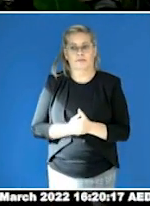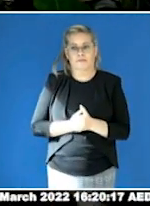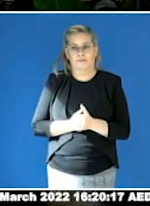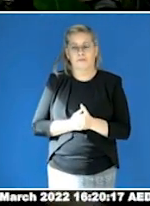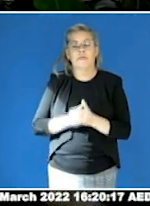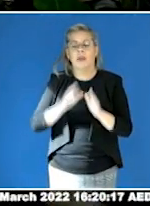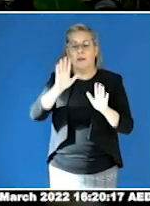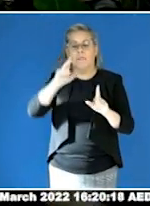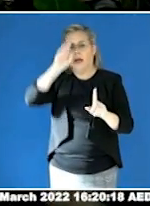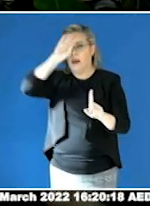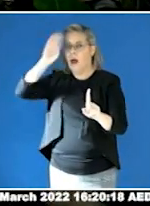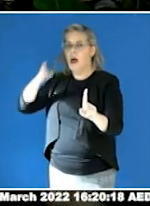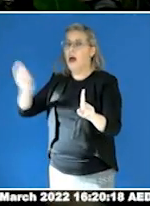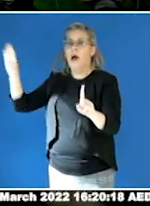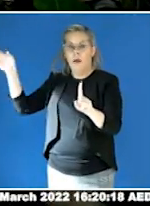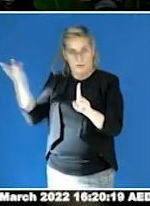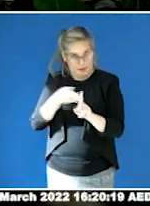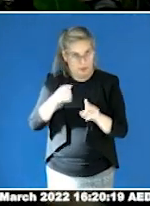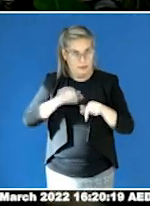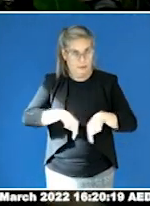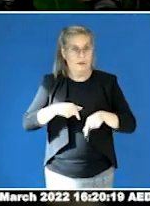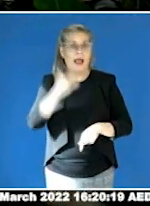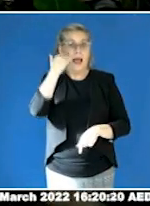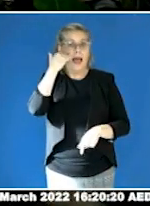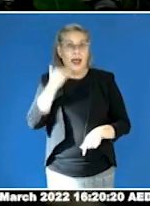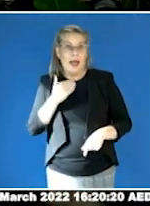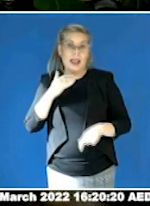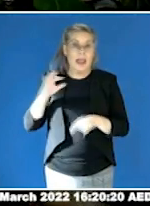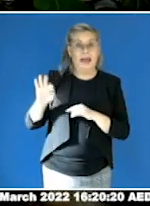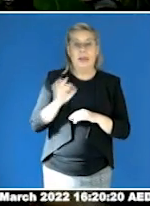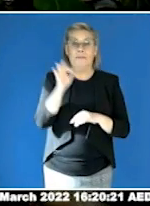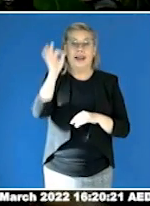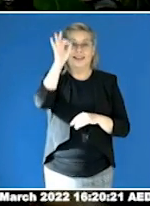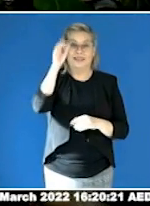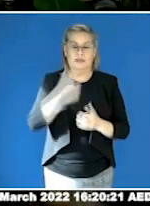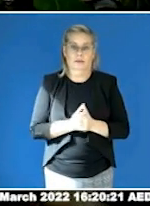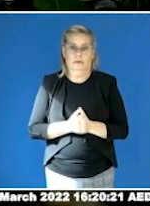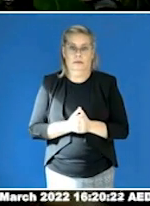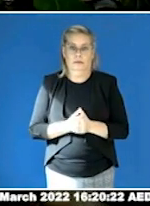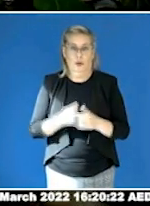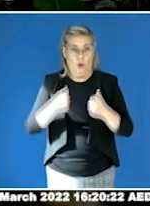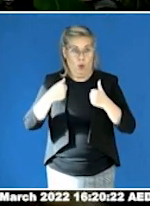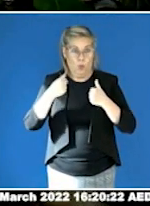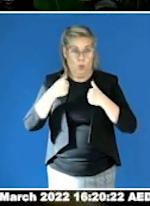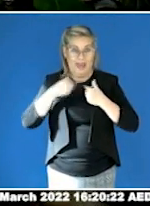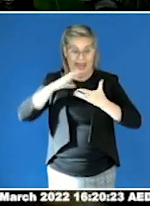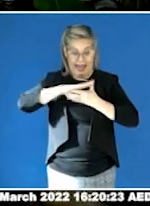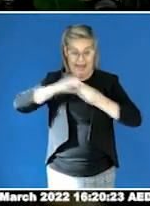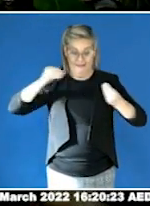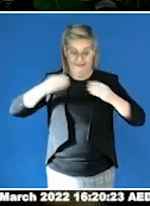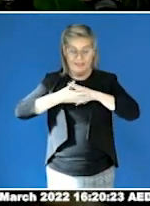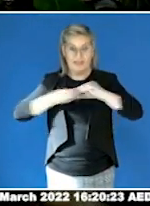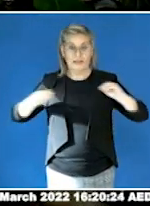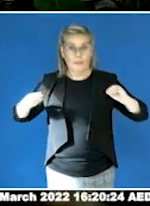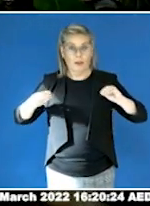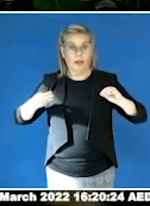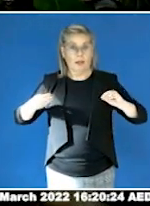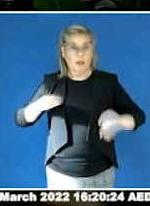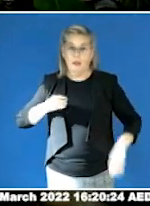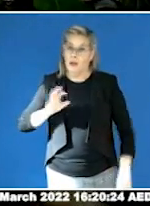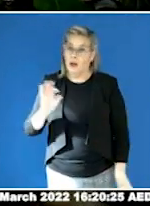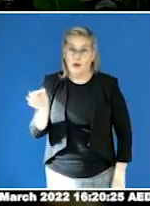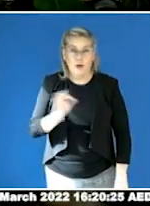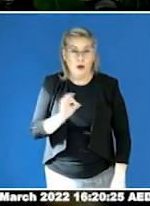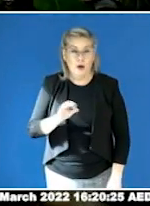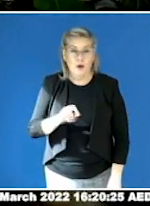listening at home, we do not deserve to be invisible anymore. We do not deserve to be overlooked. We do